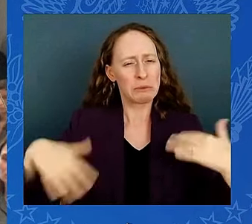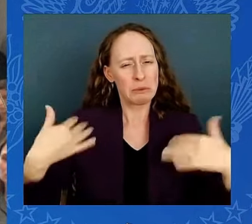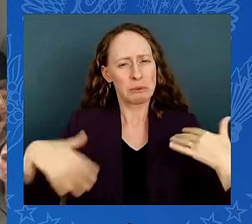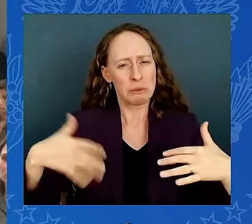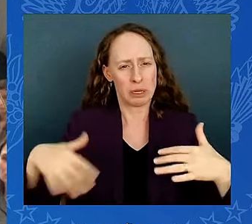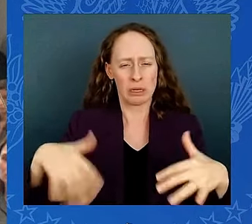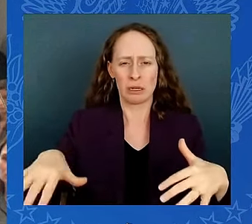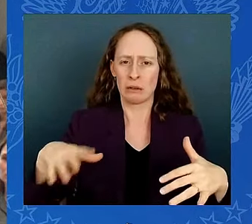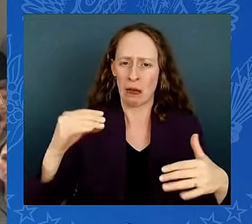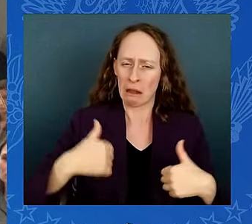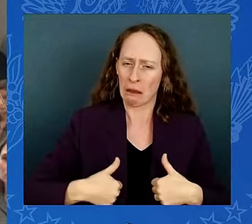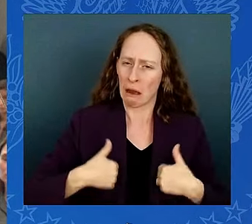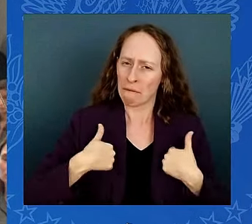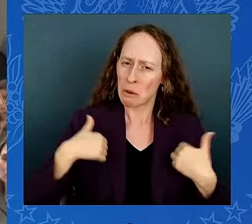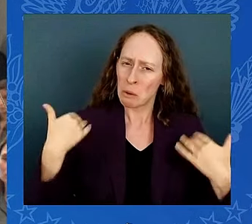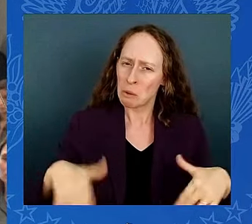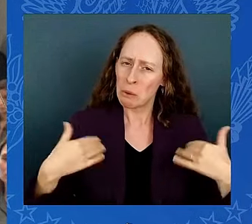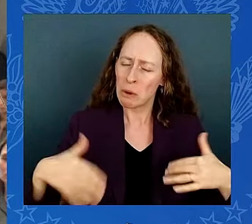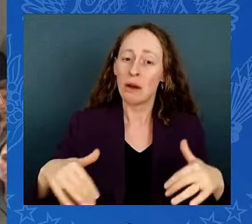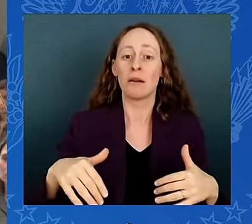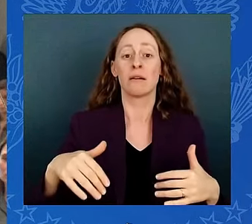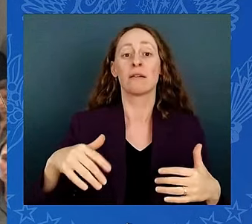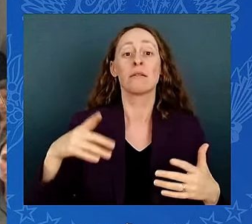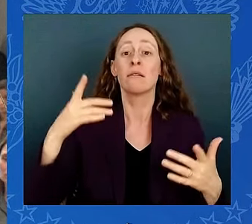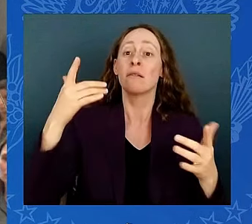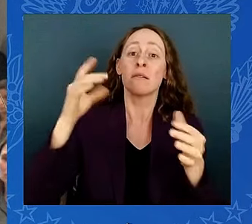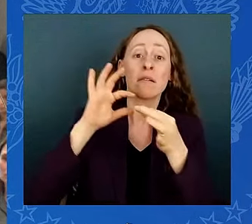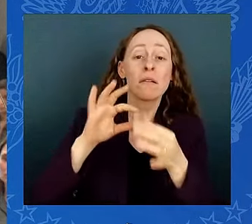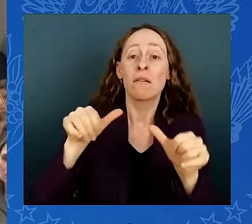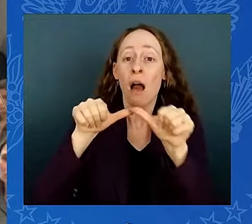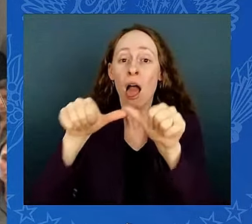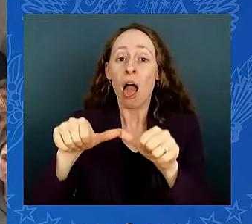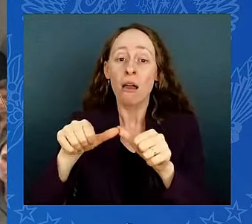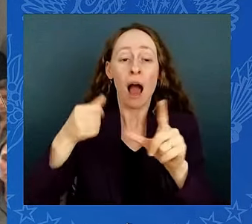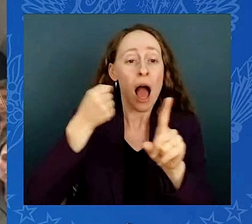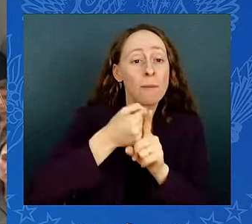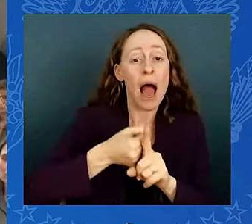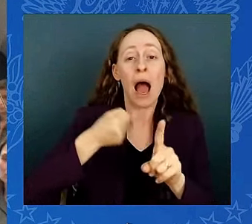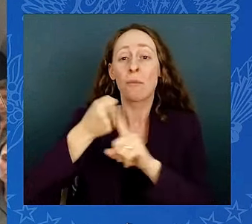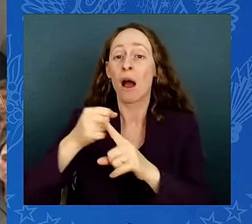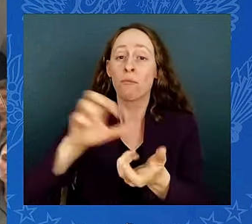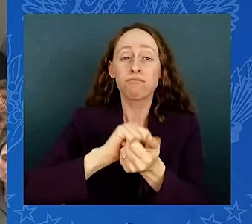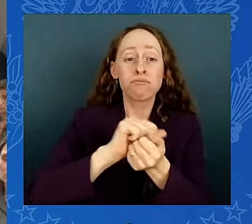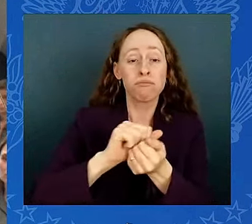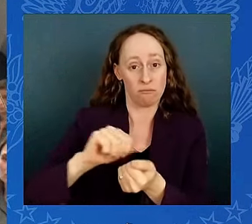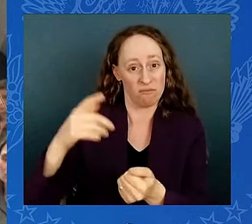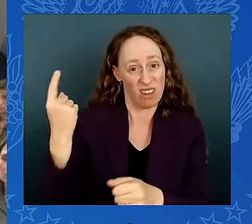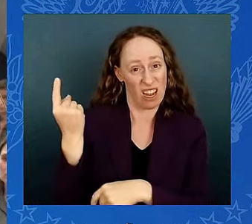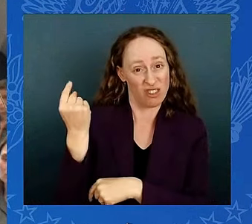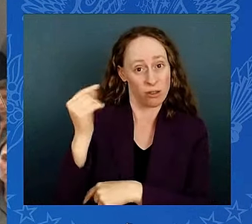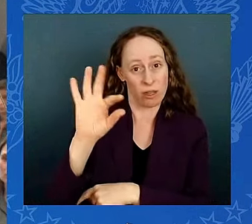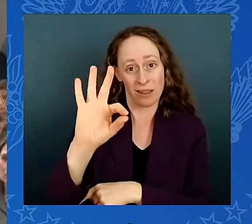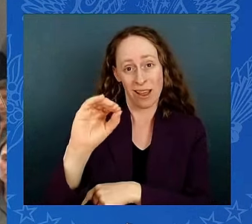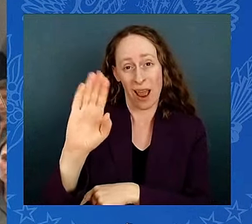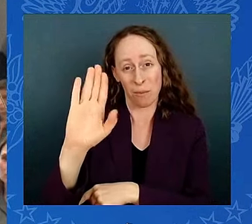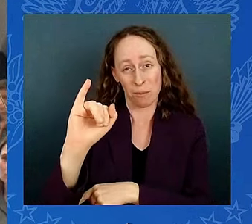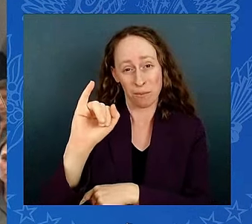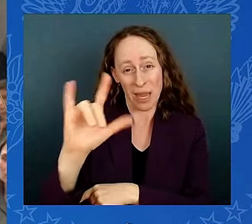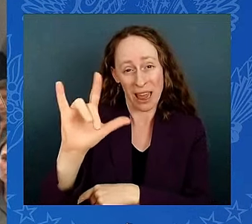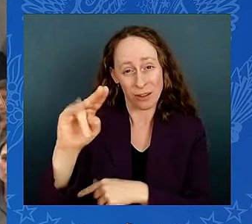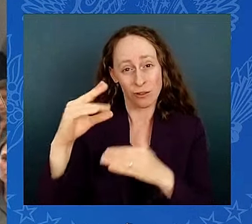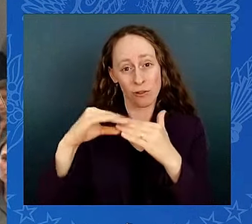$90 billion in damages in America. $90 billion in damages. That's the cost so far, last year.